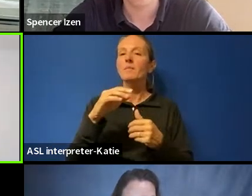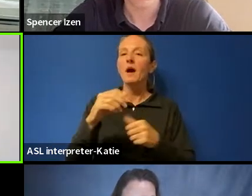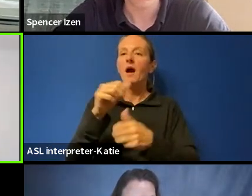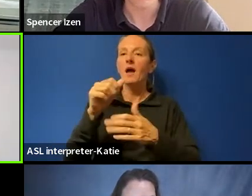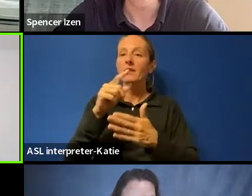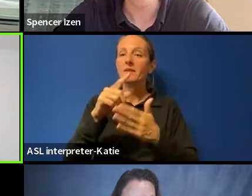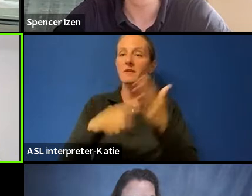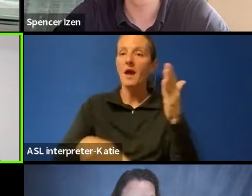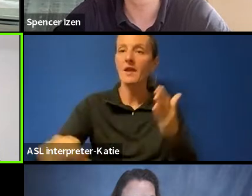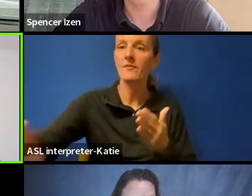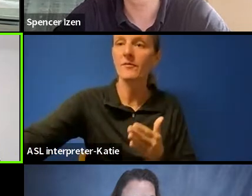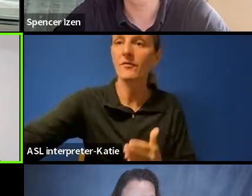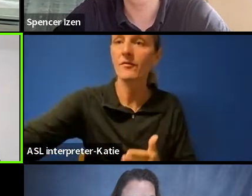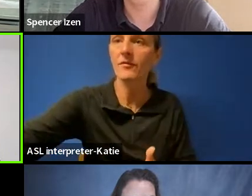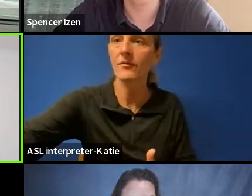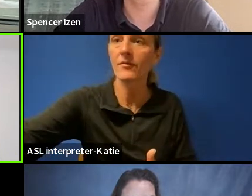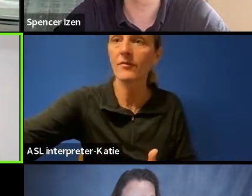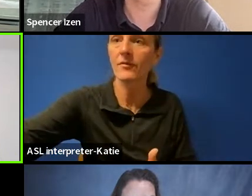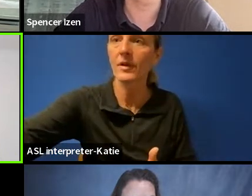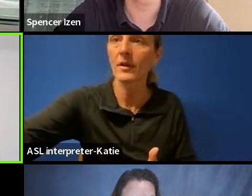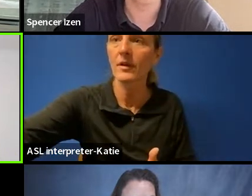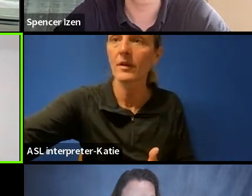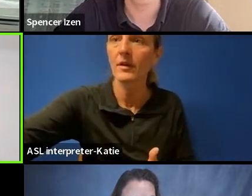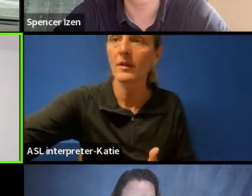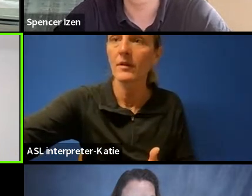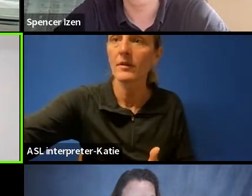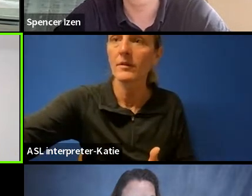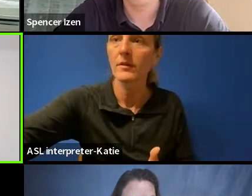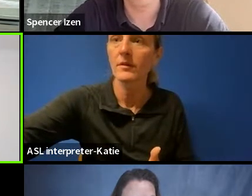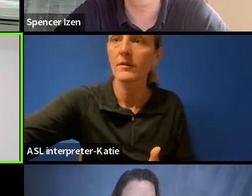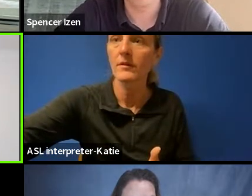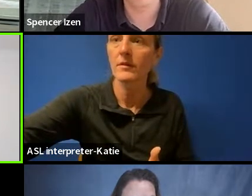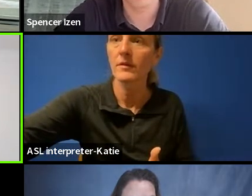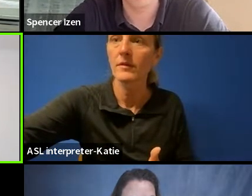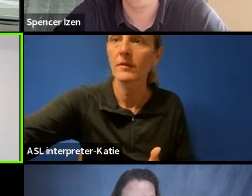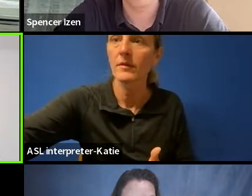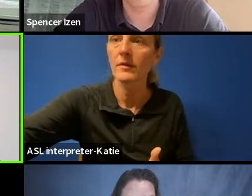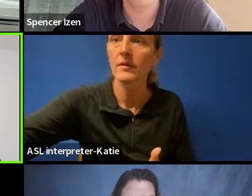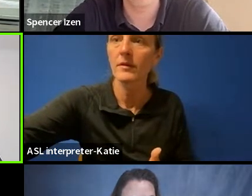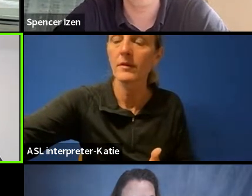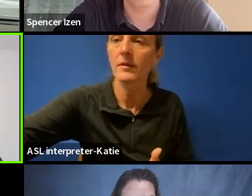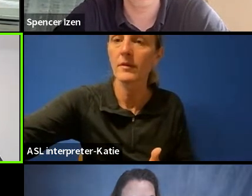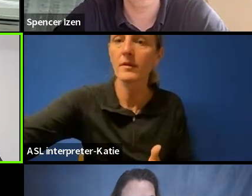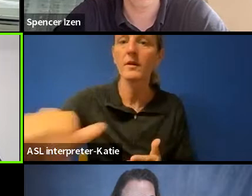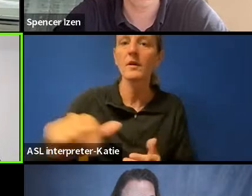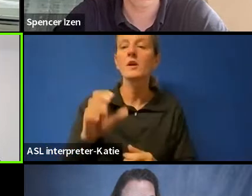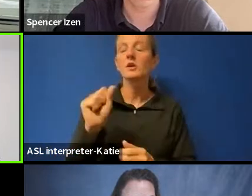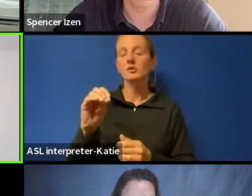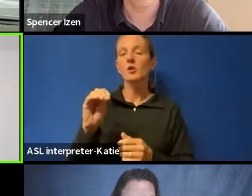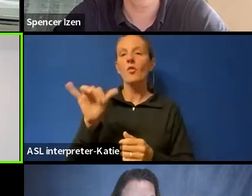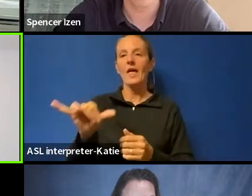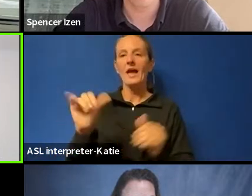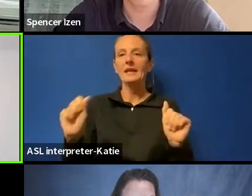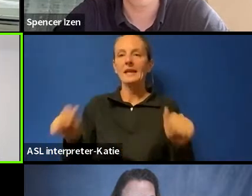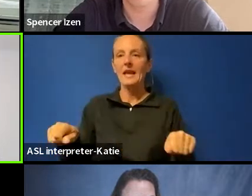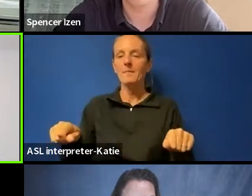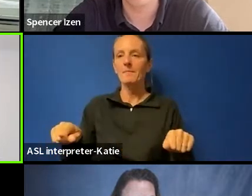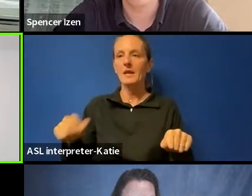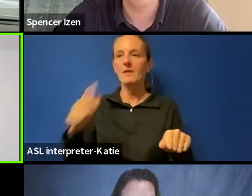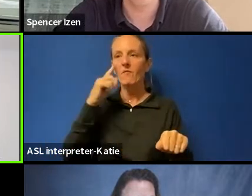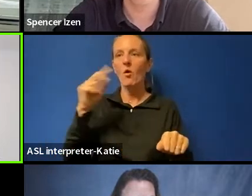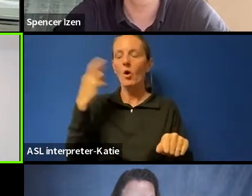BC, there is a provincial court decision from 2014 that gives us some other examples of things that were considered to be grounds for a reasonable search.